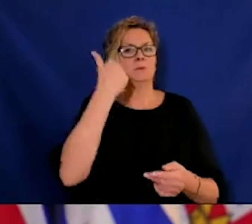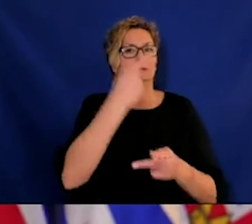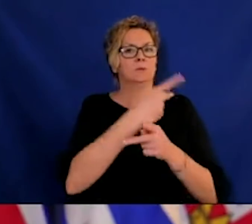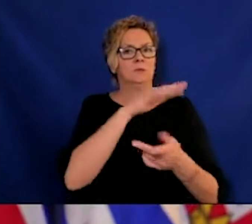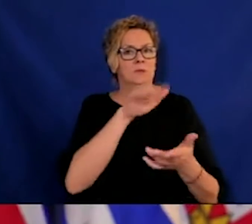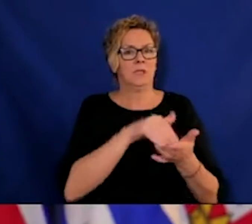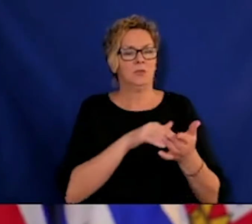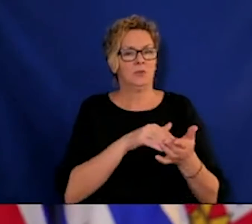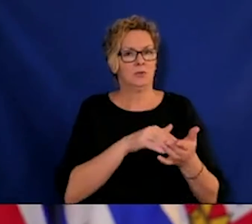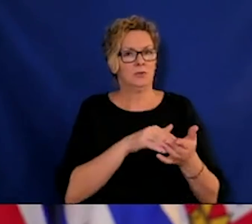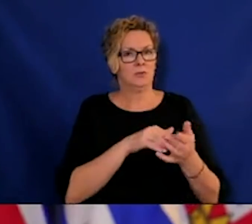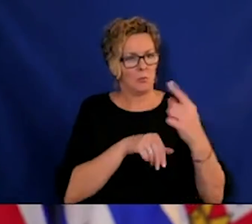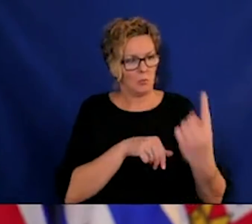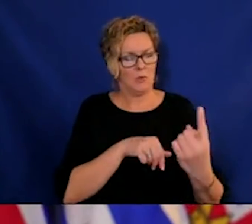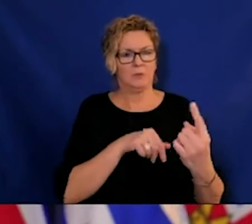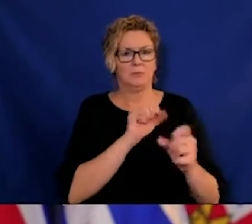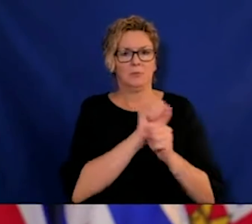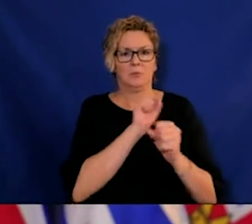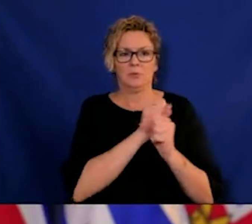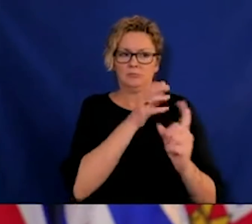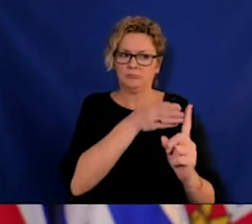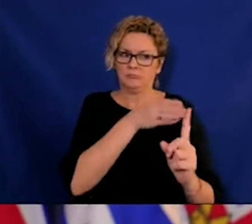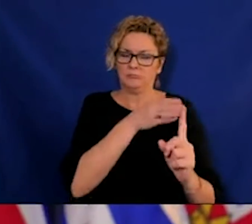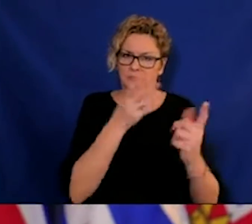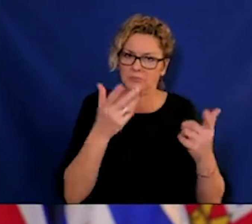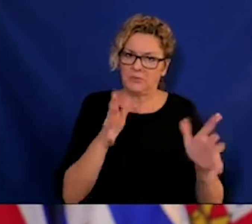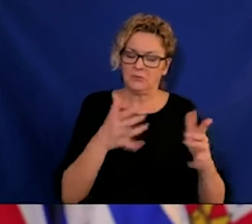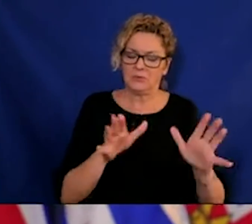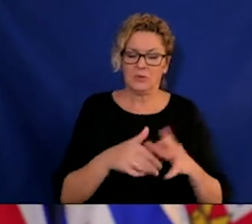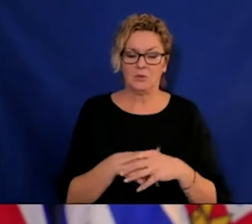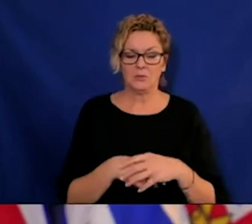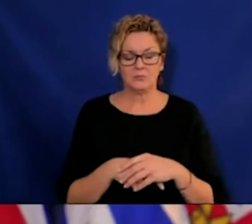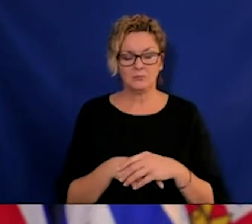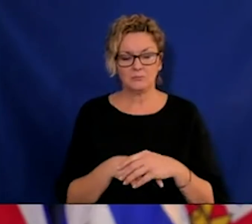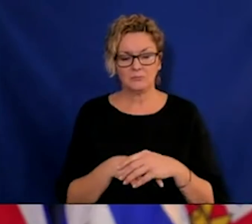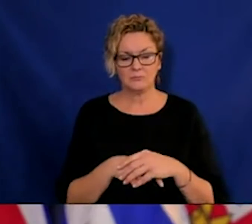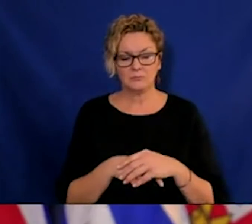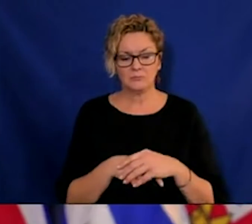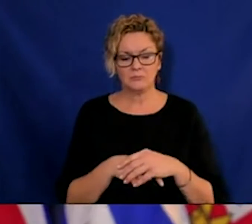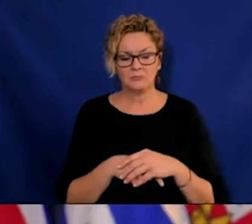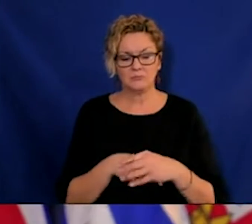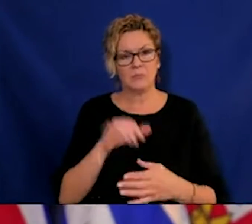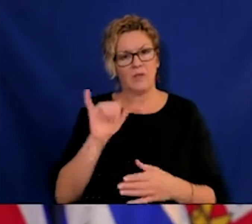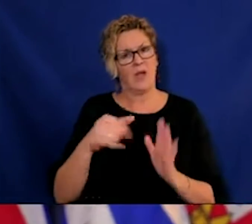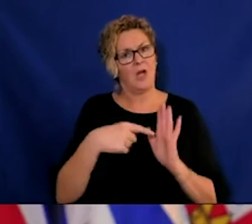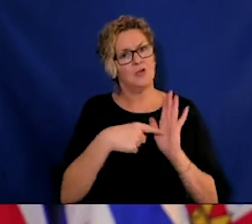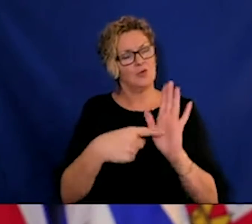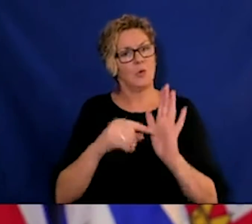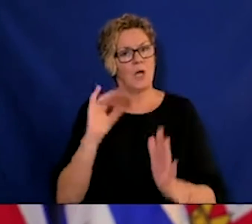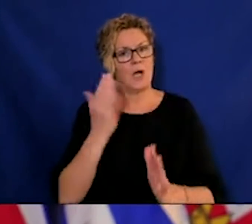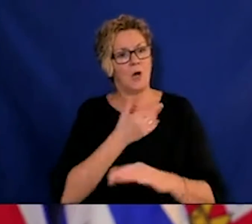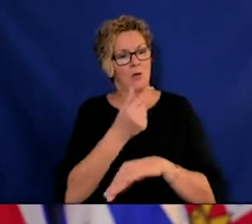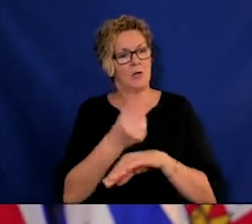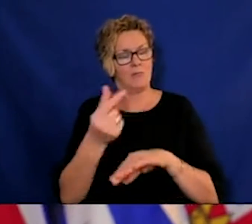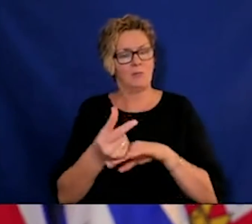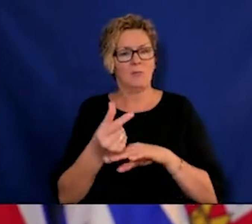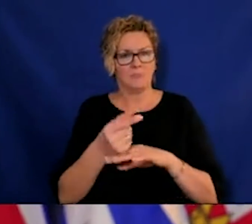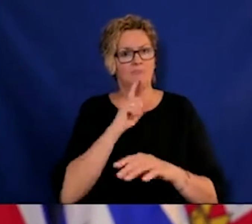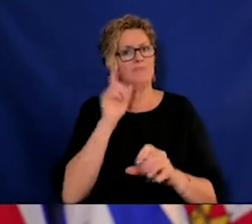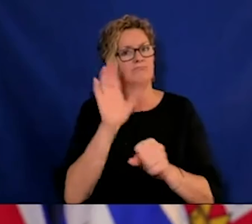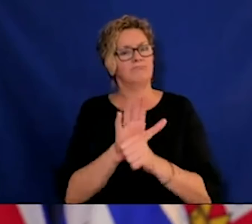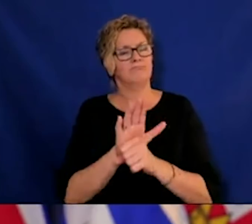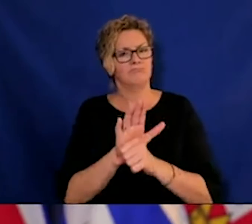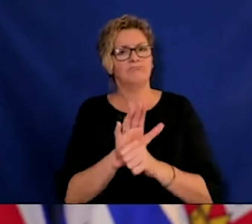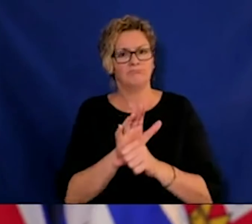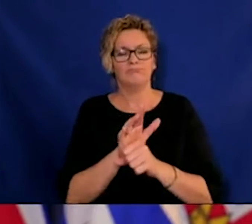single site order very seriously in long-term care, but what it reminds us of is that all of these measures are